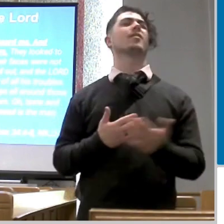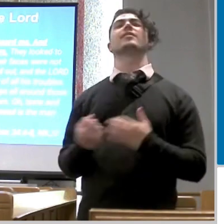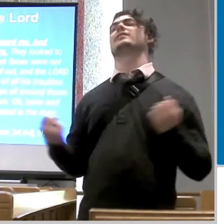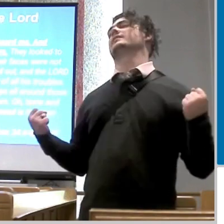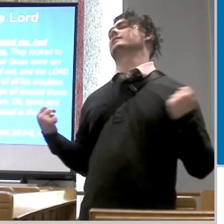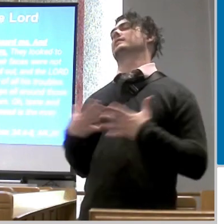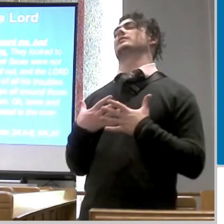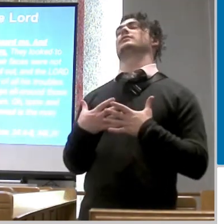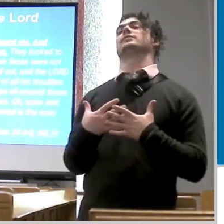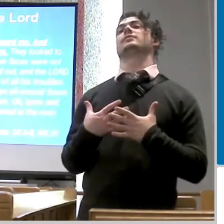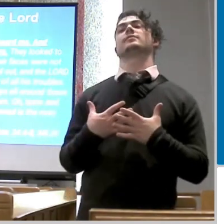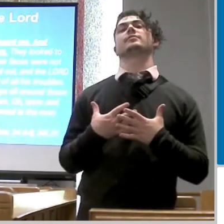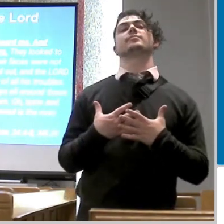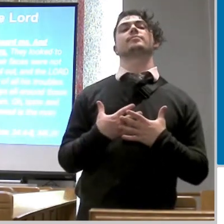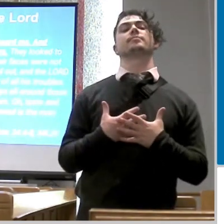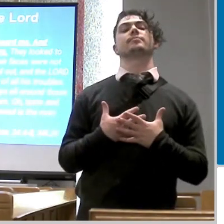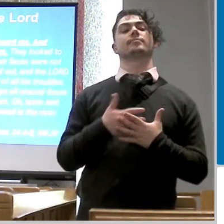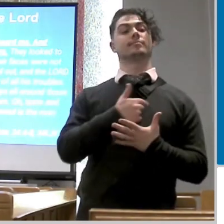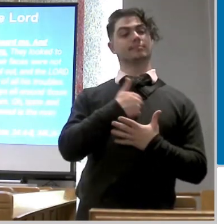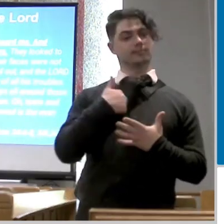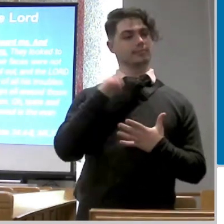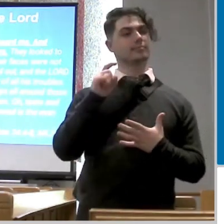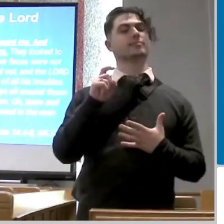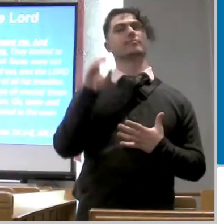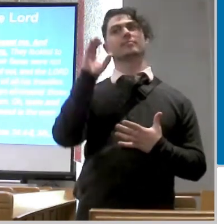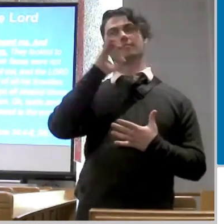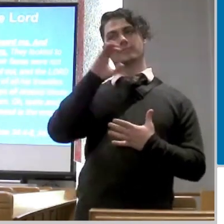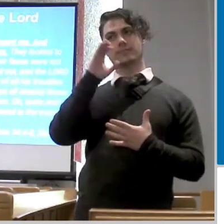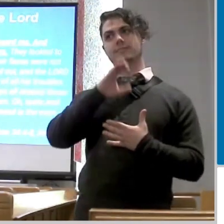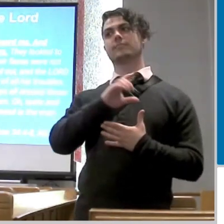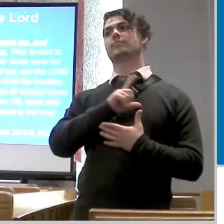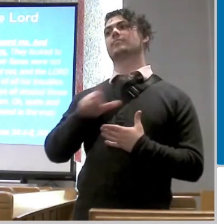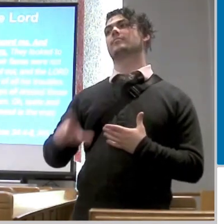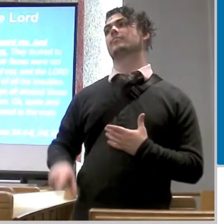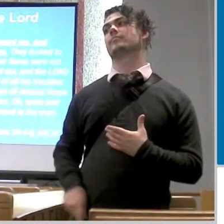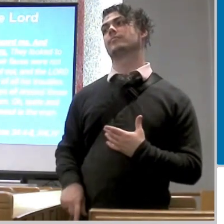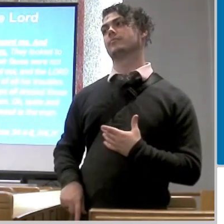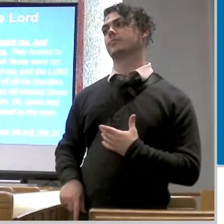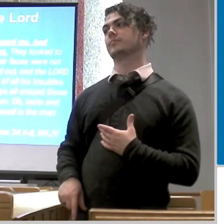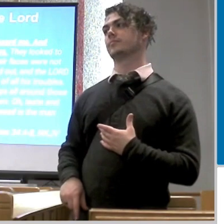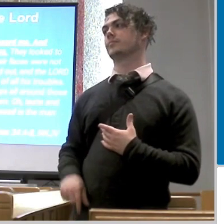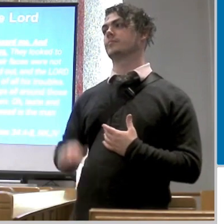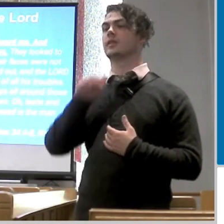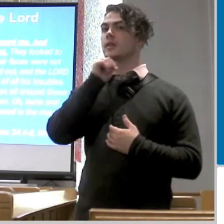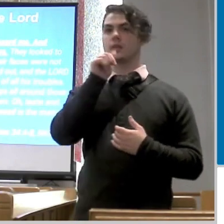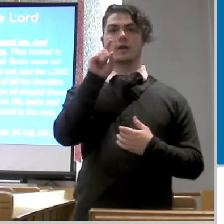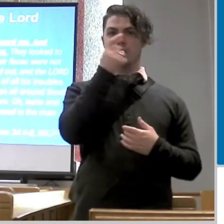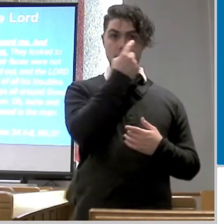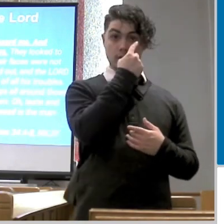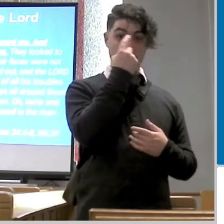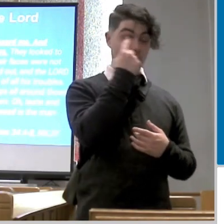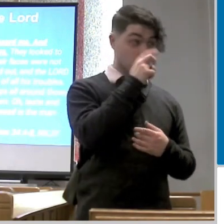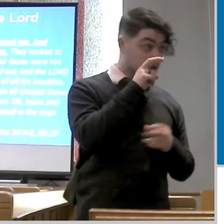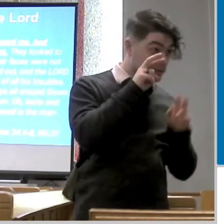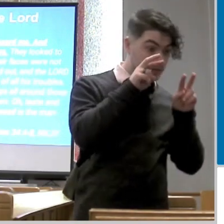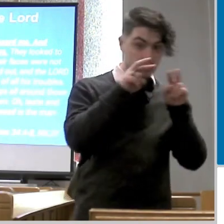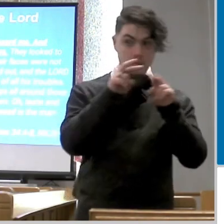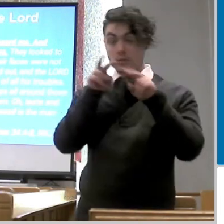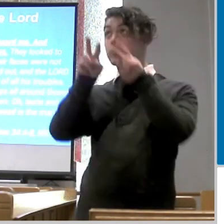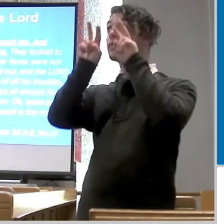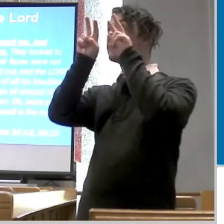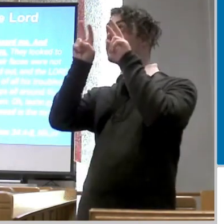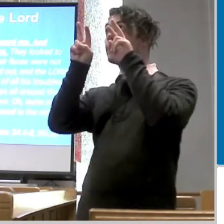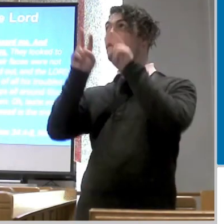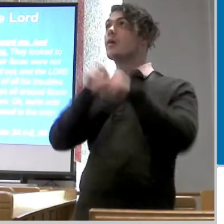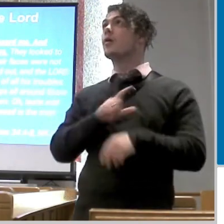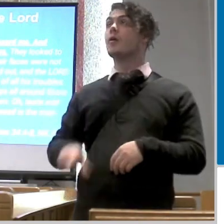we need to seek the lord right not not look for the lord right like i'm looking for no i need